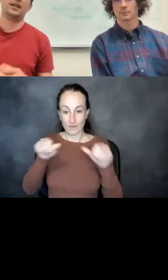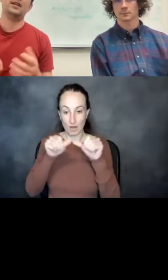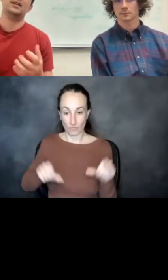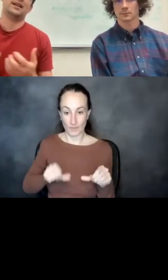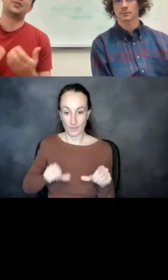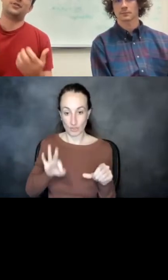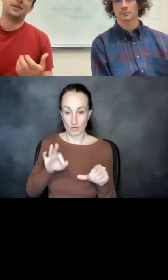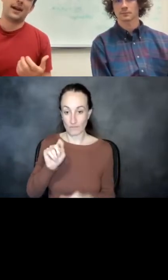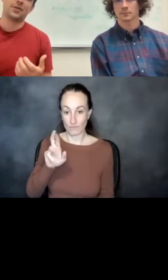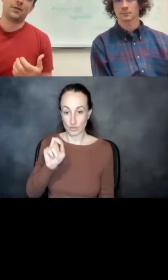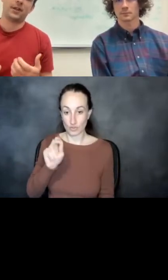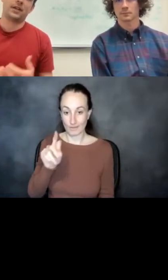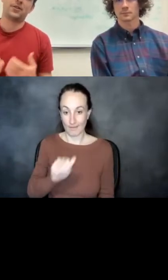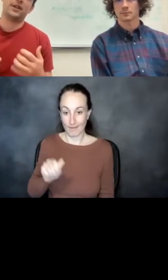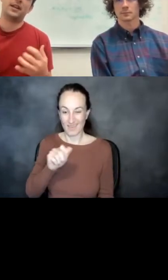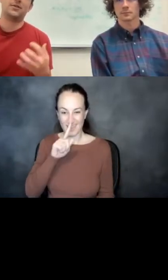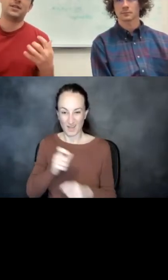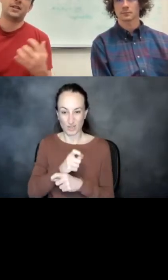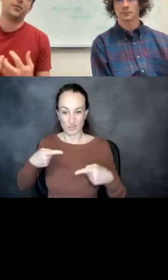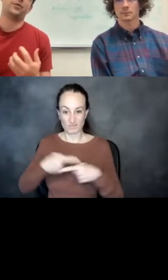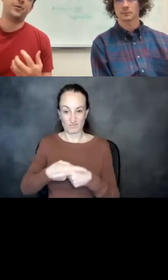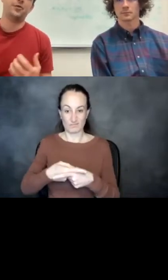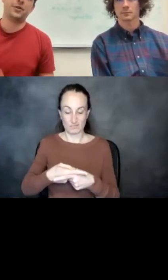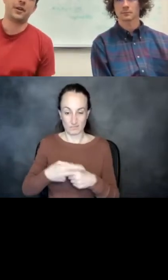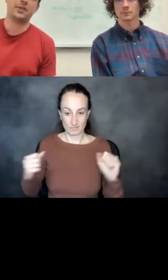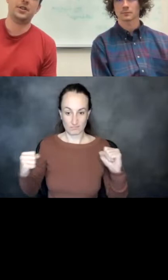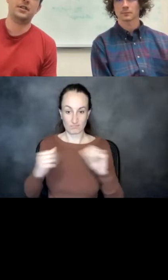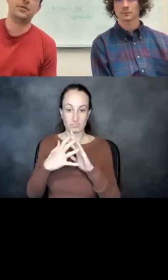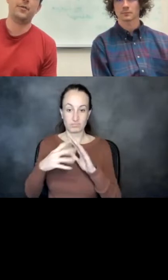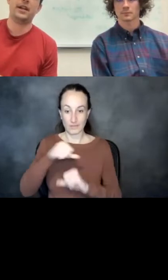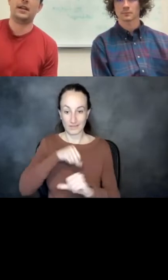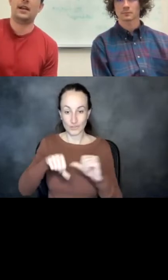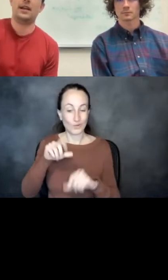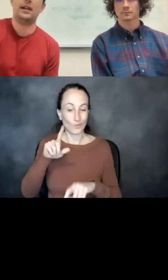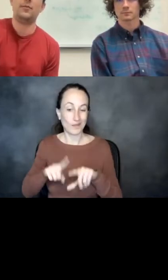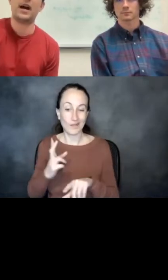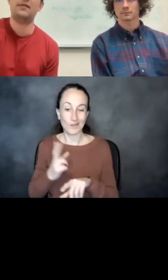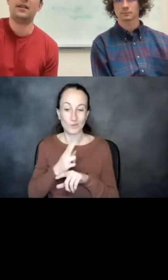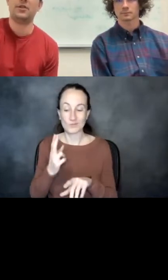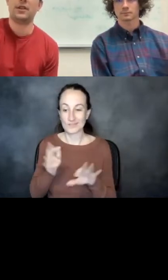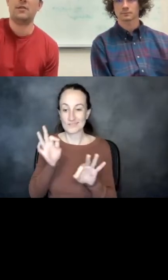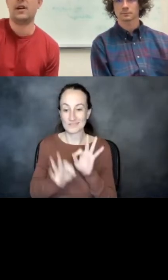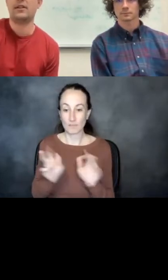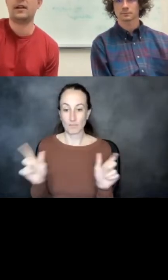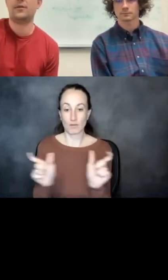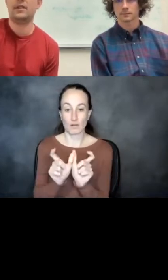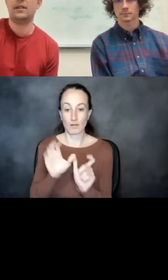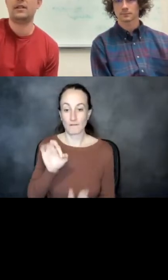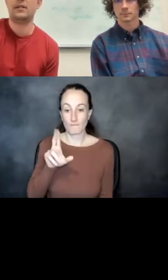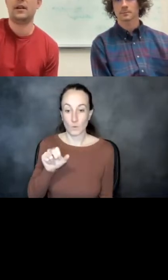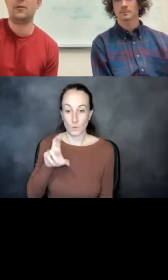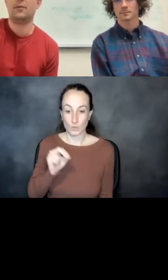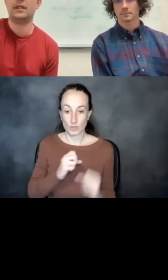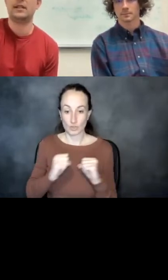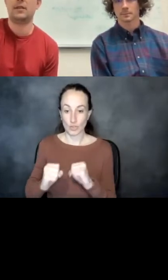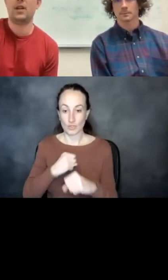TRIC-A, they actually clash with one another. So we can't use a simple fusion strategy to make a bivalent TRIC-A binder out of these